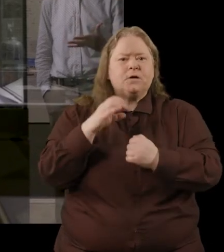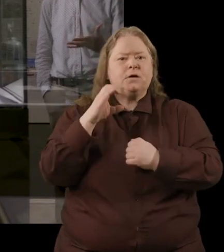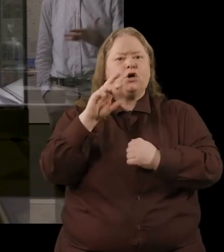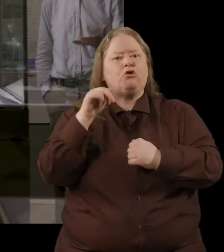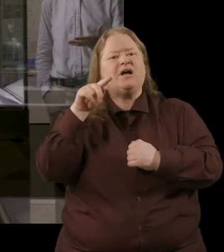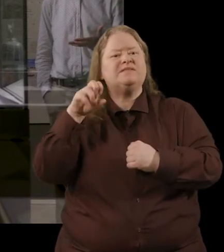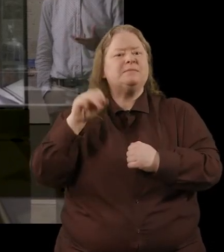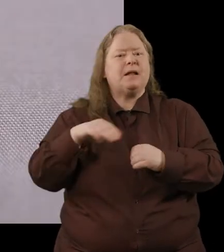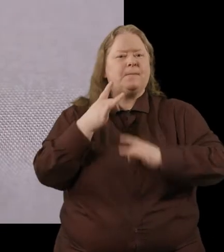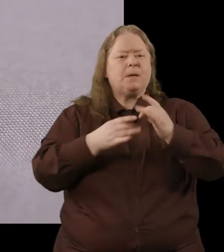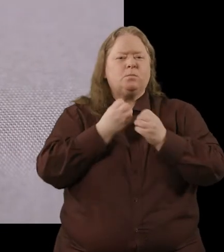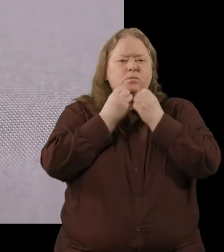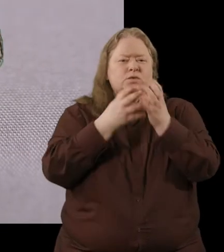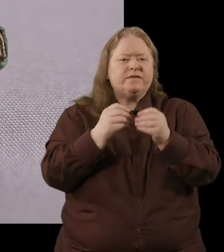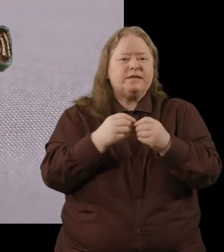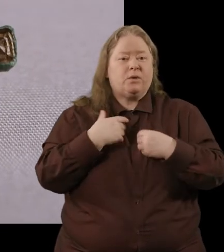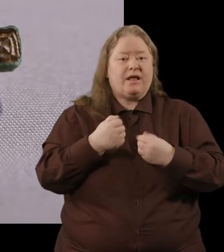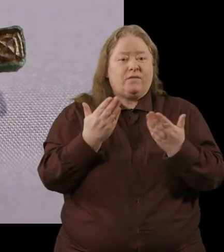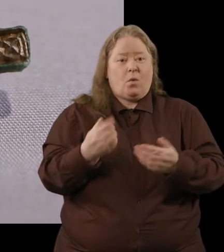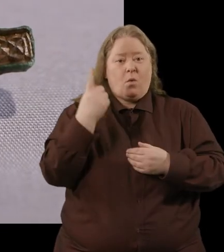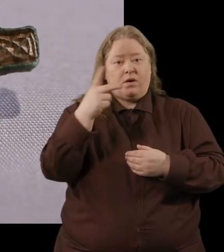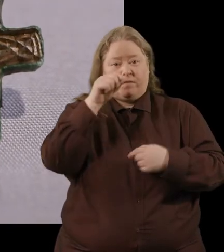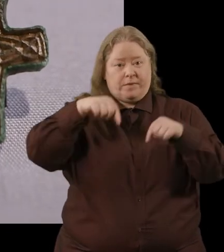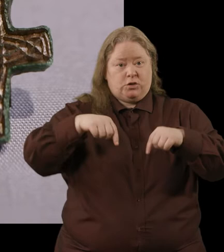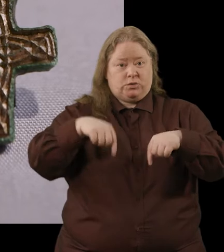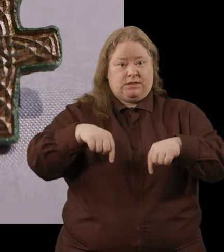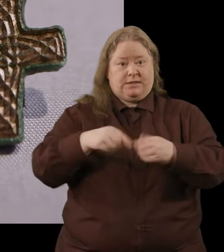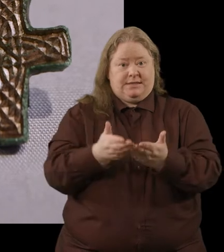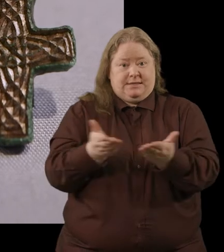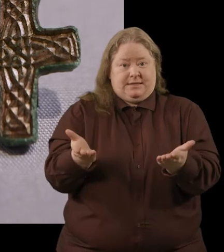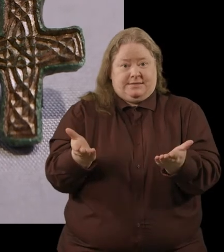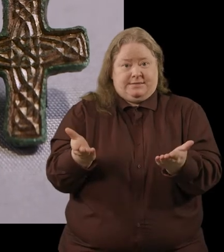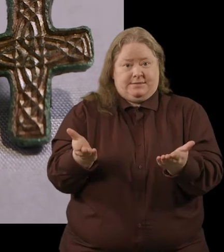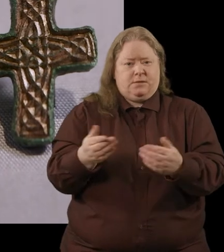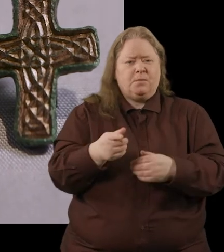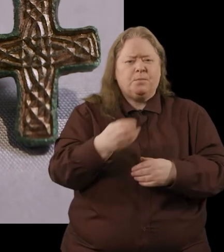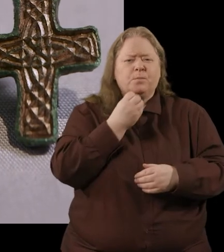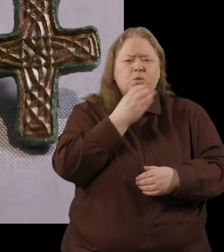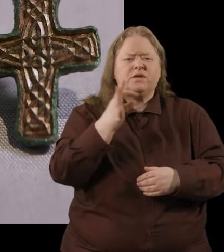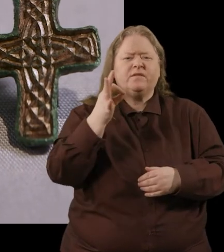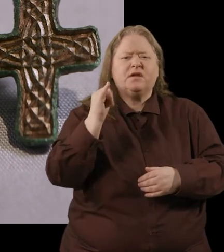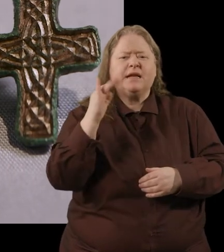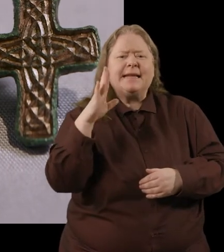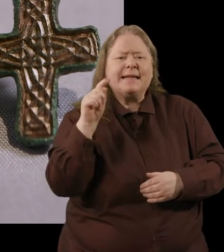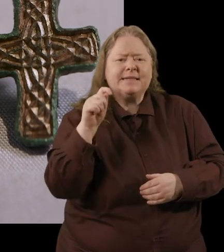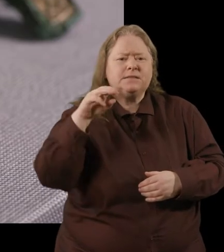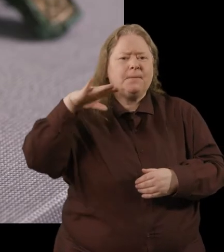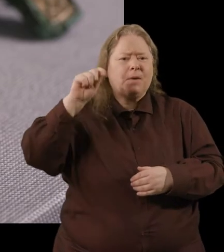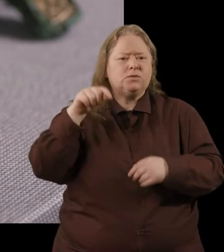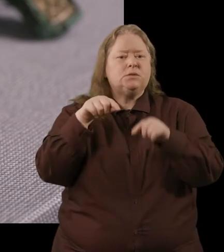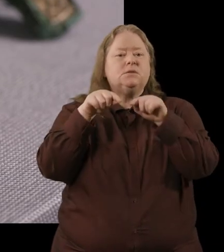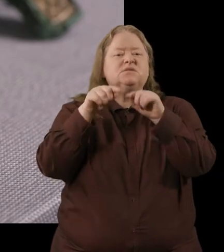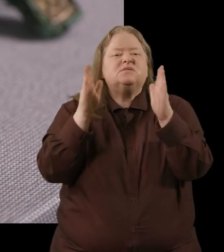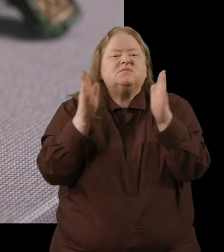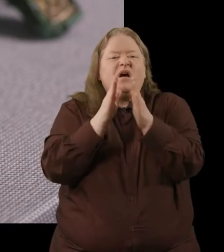beautiful beautiful And we have one of them here today in the case, this beautiful gilt mount. And it's a small